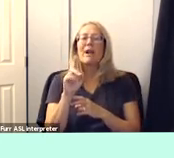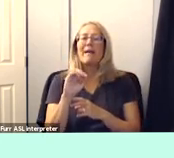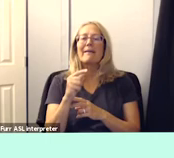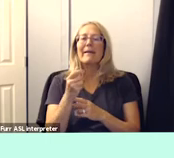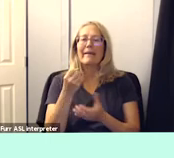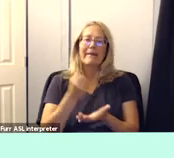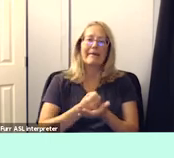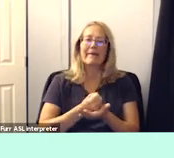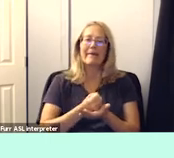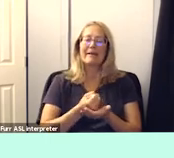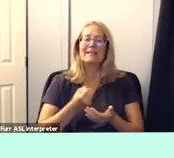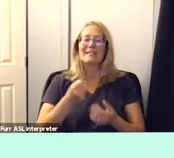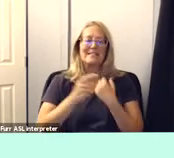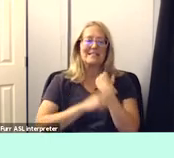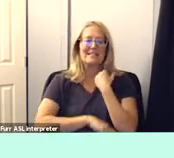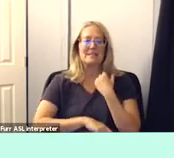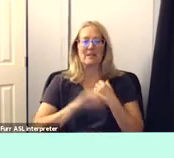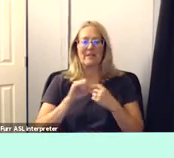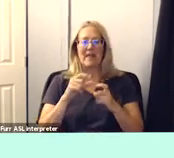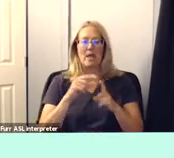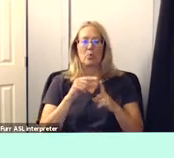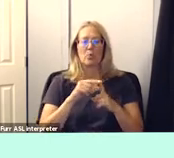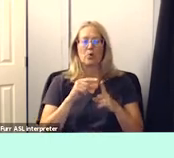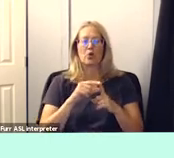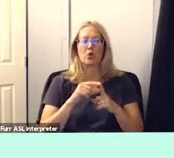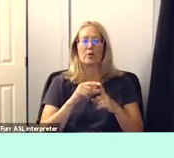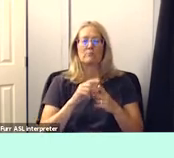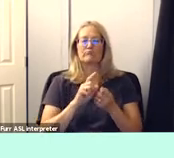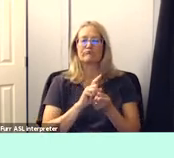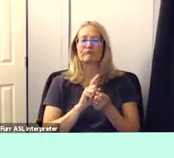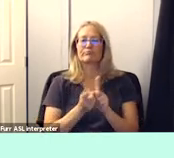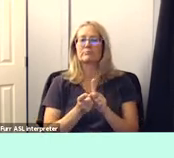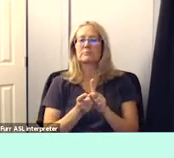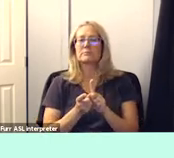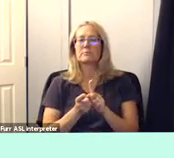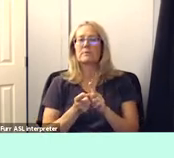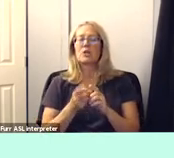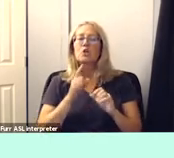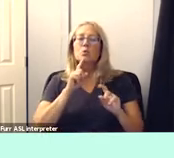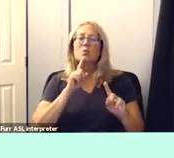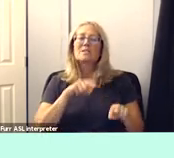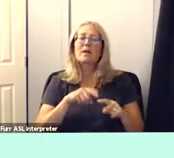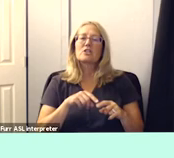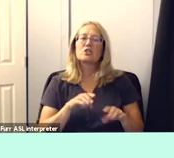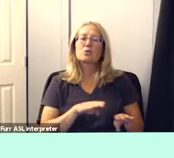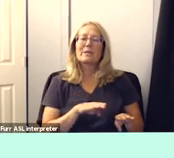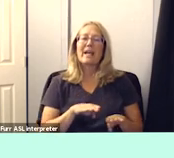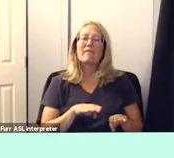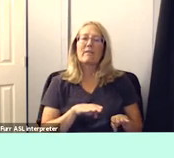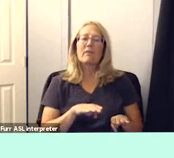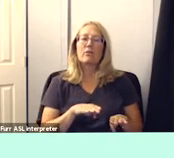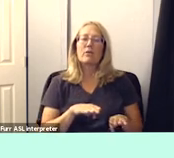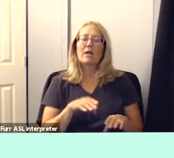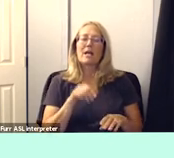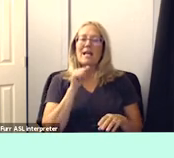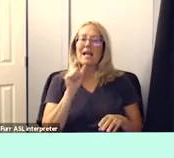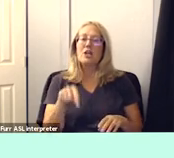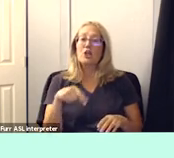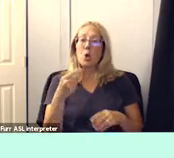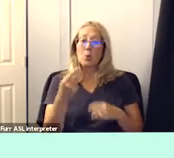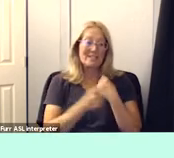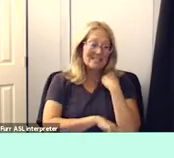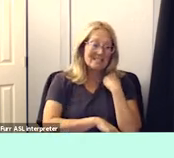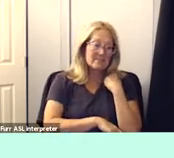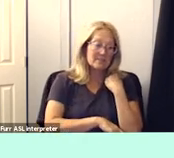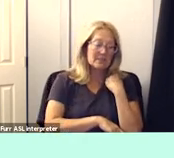referring to it as response to behavior instead of disciplining which